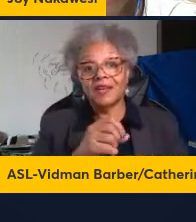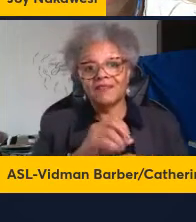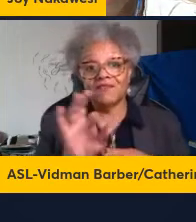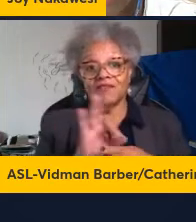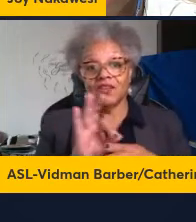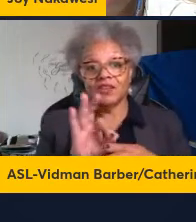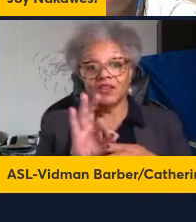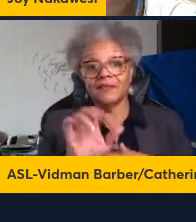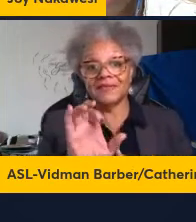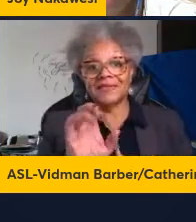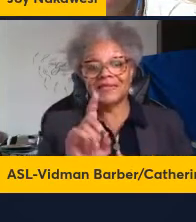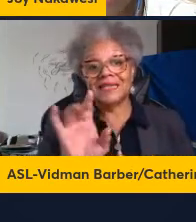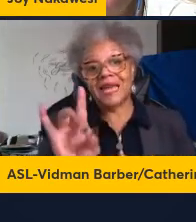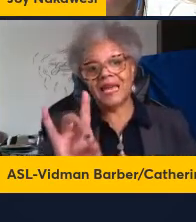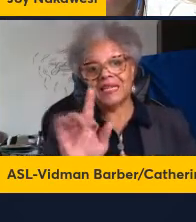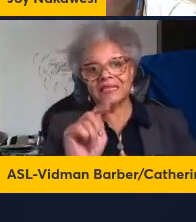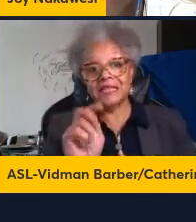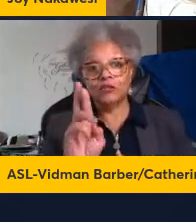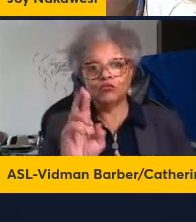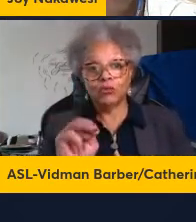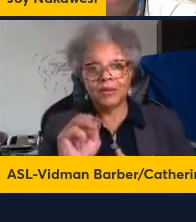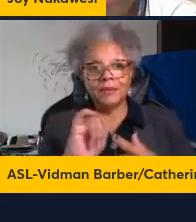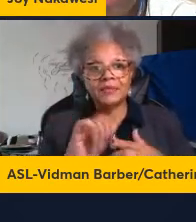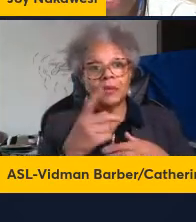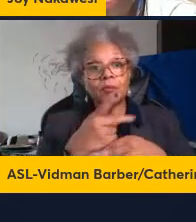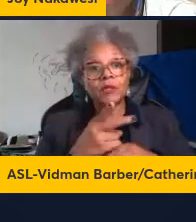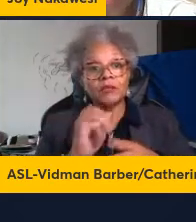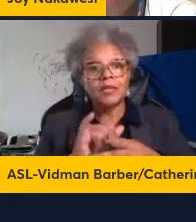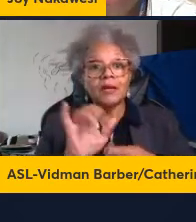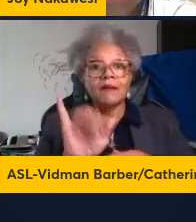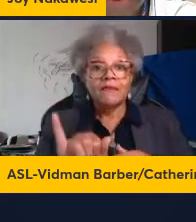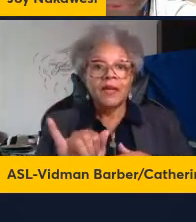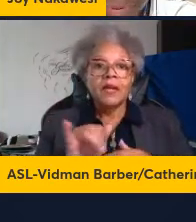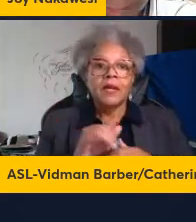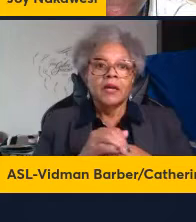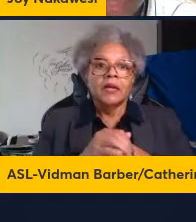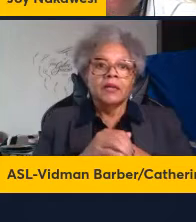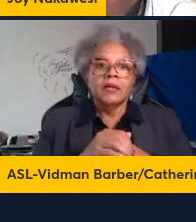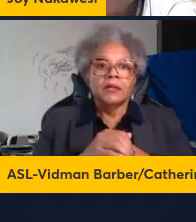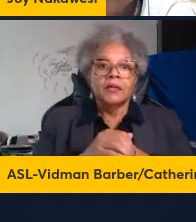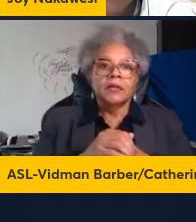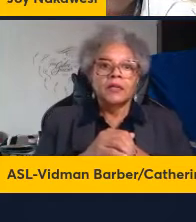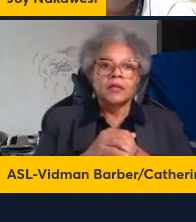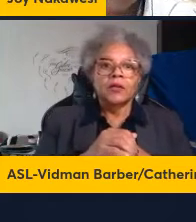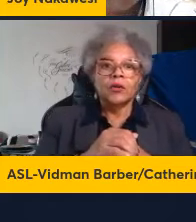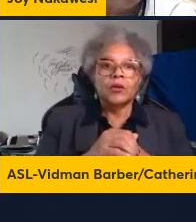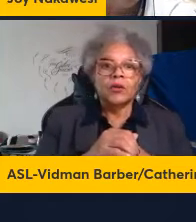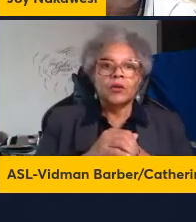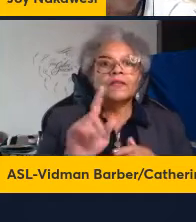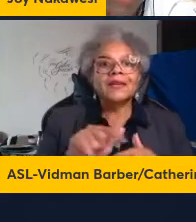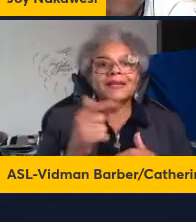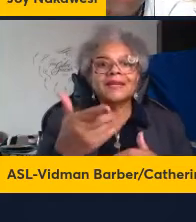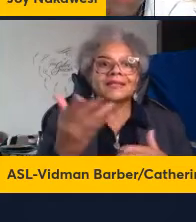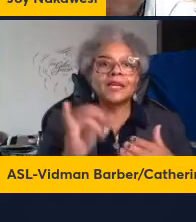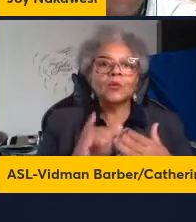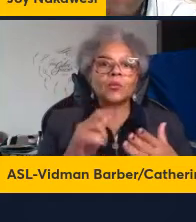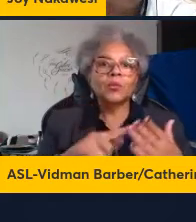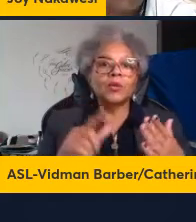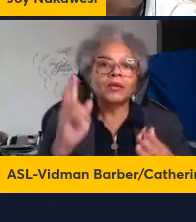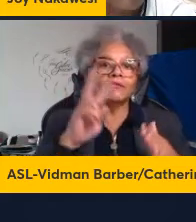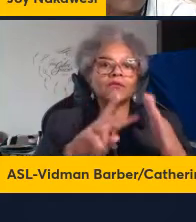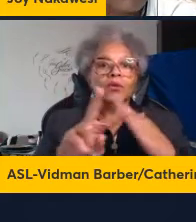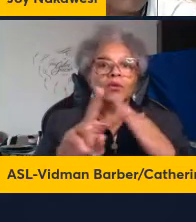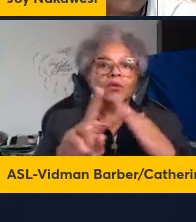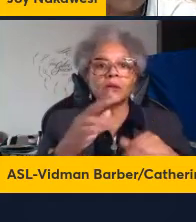CD8 TREM cells is their production of granzyme B and the interferon gamma so the next thing we also focused on